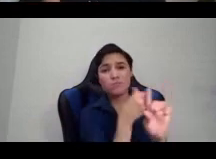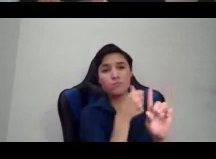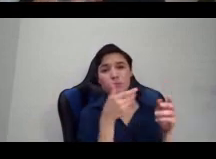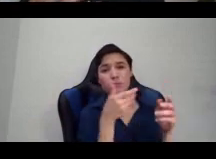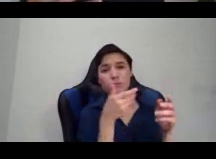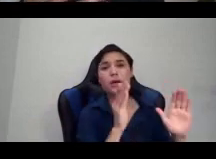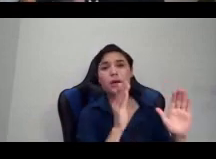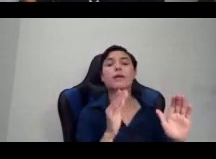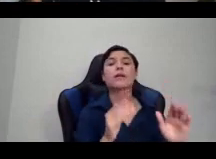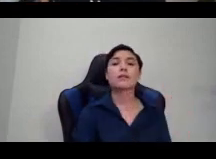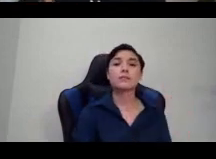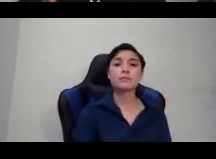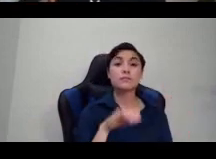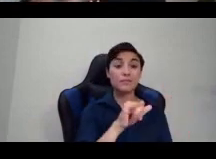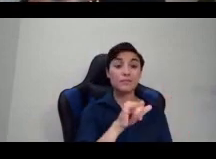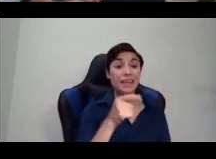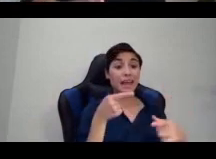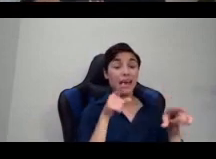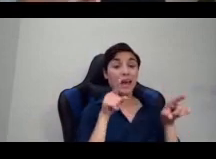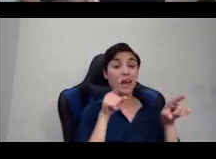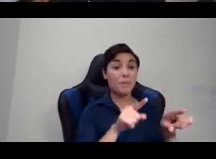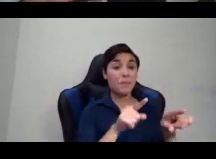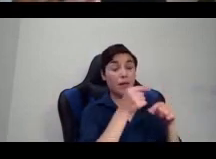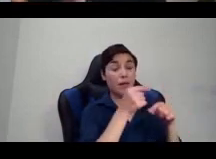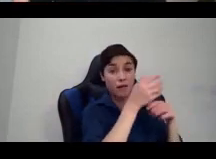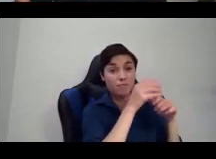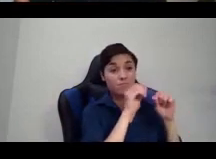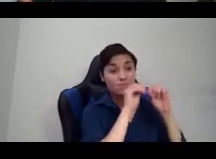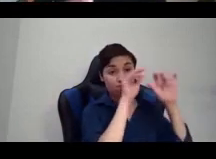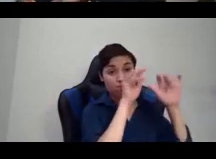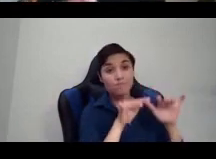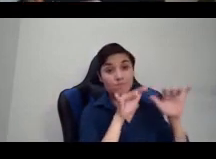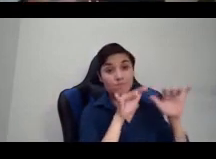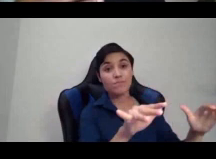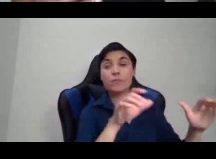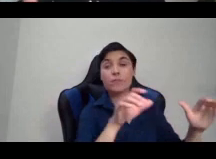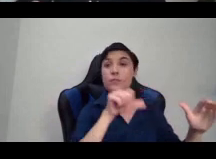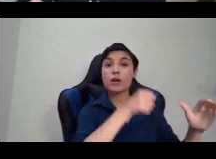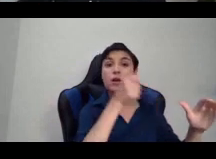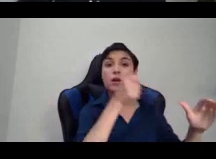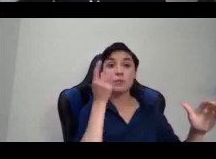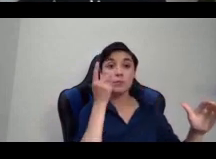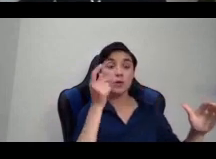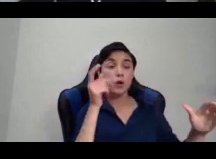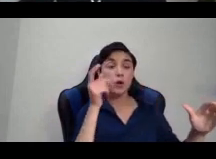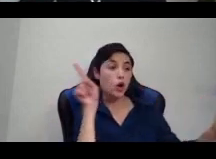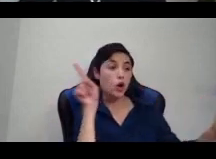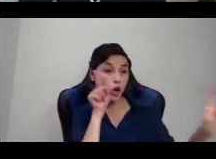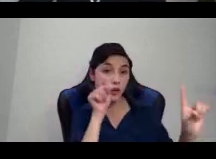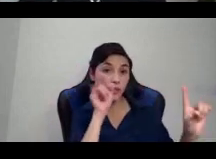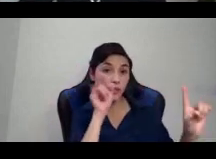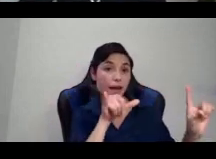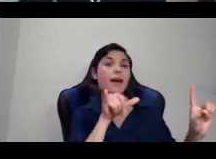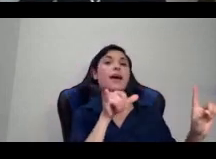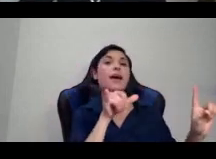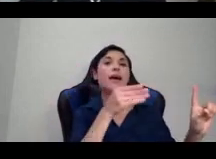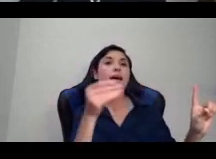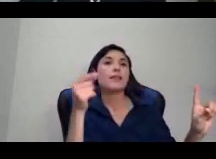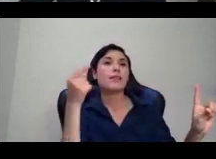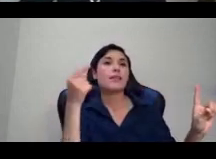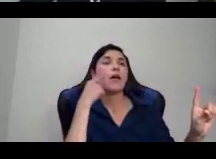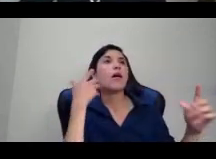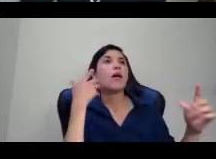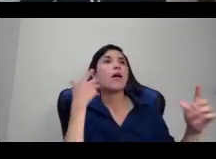Netherlands to England as a heroic act of Christianity. And so there was